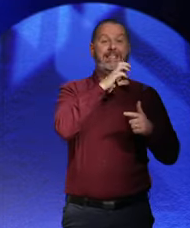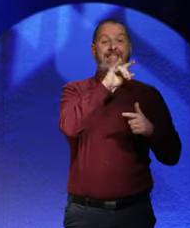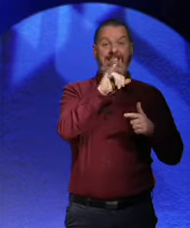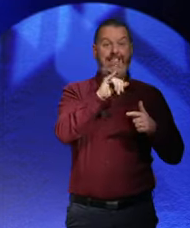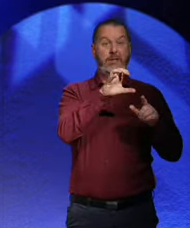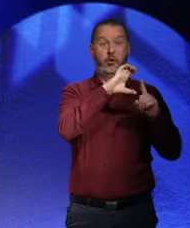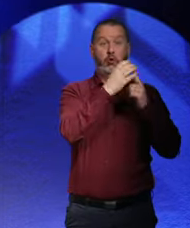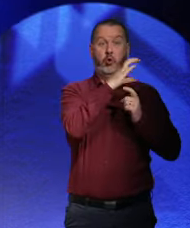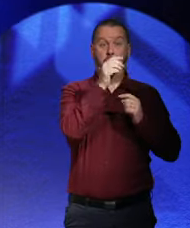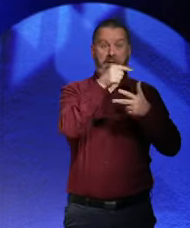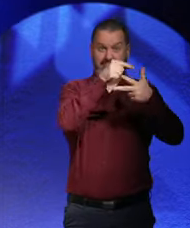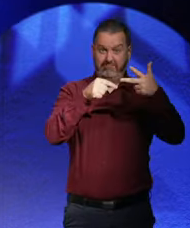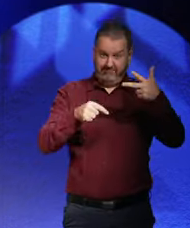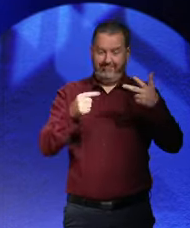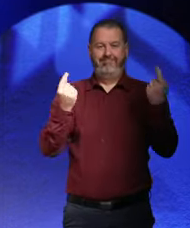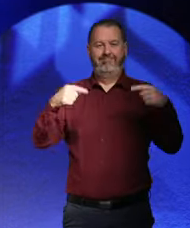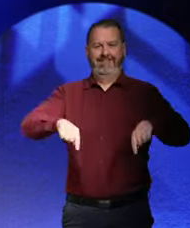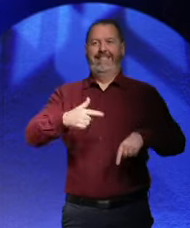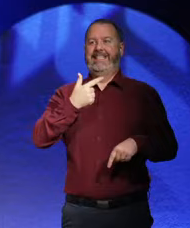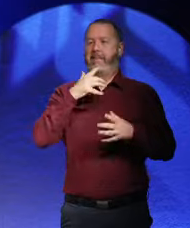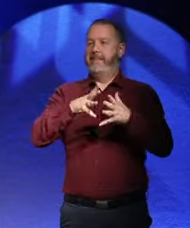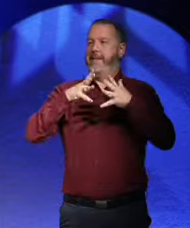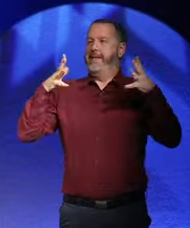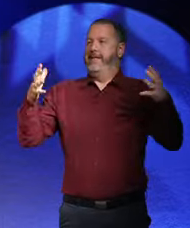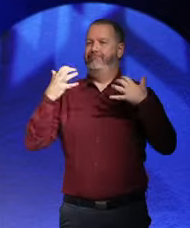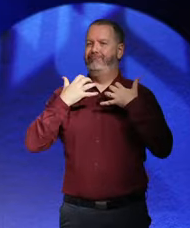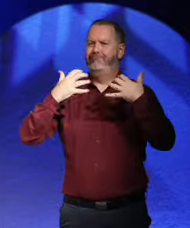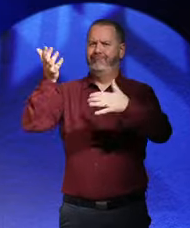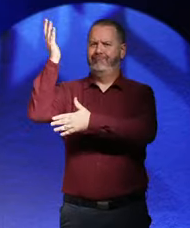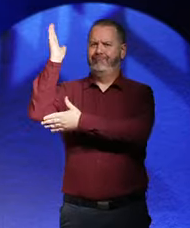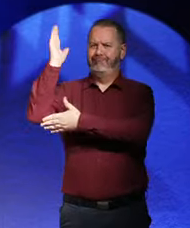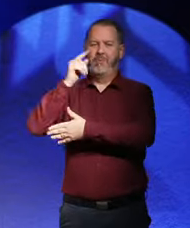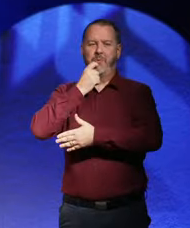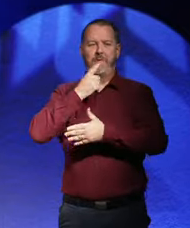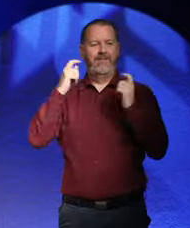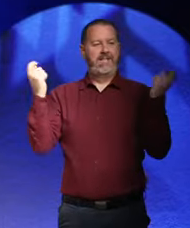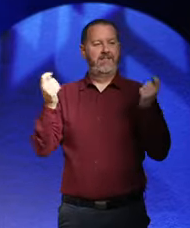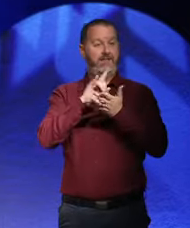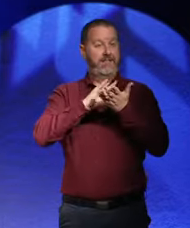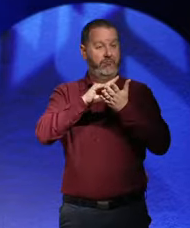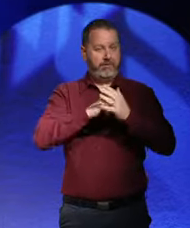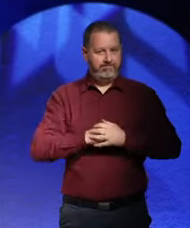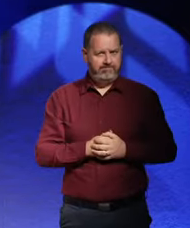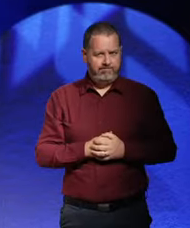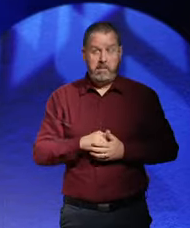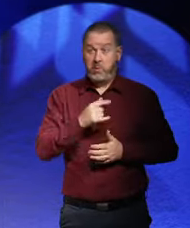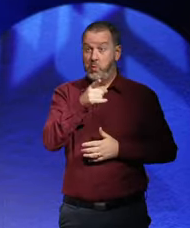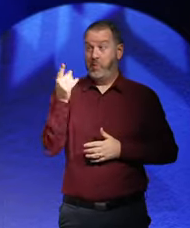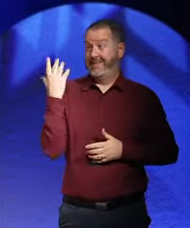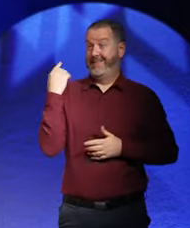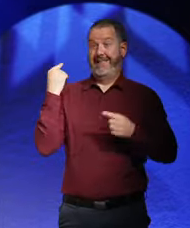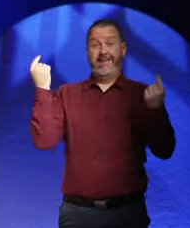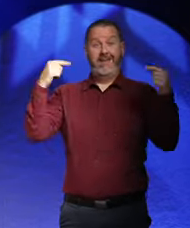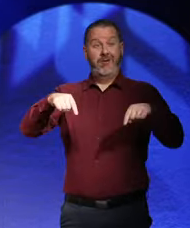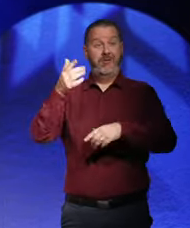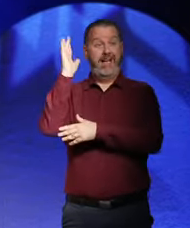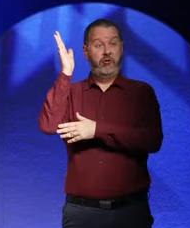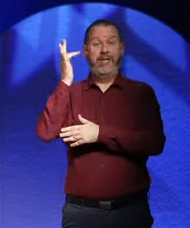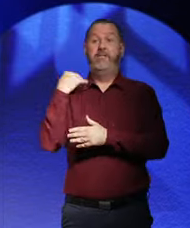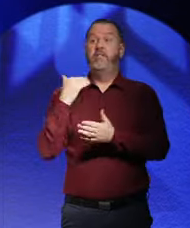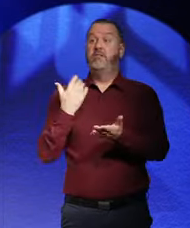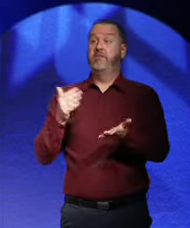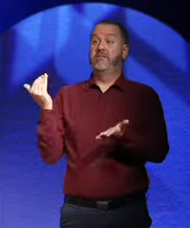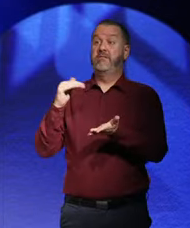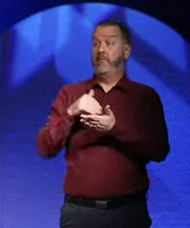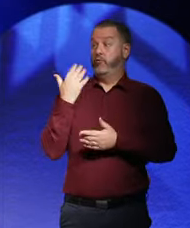second event in our big weekend here at the Dublin Festival of History. Some of you may have been here earlier on but for those who have just arrived to say this is our